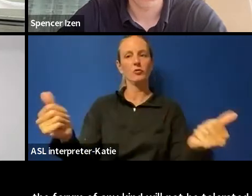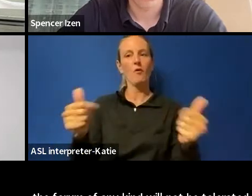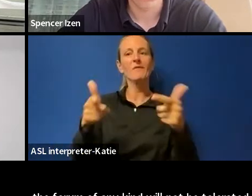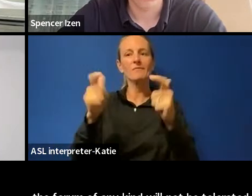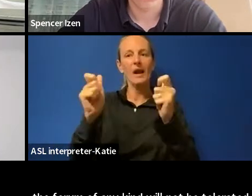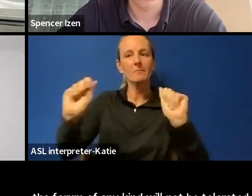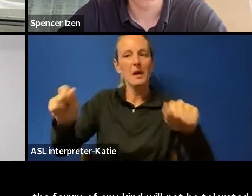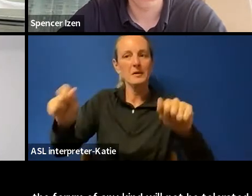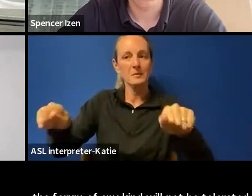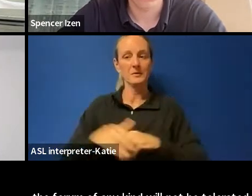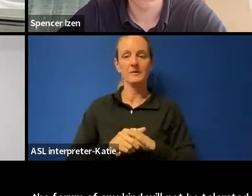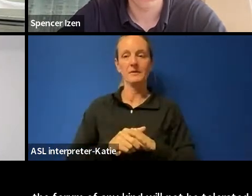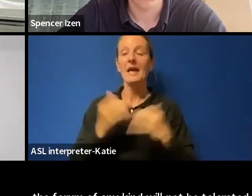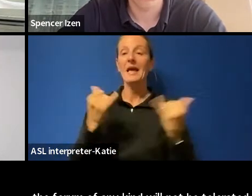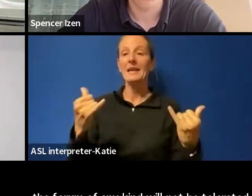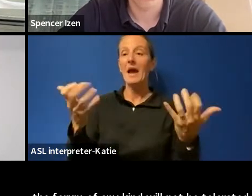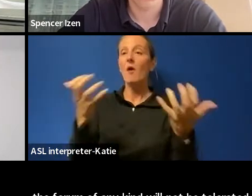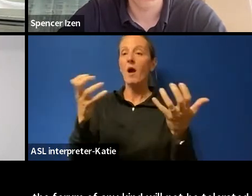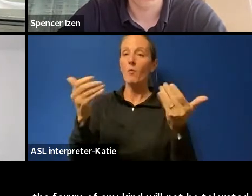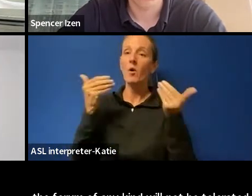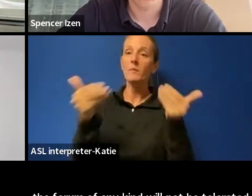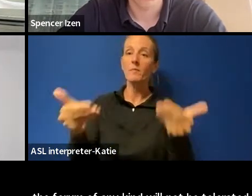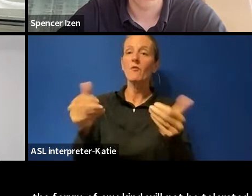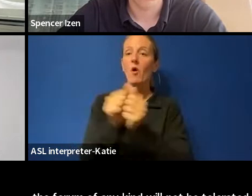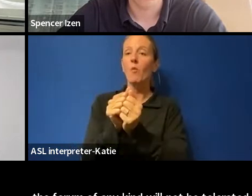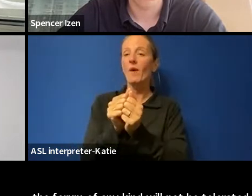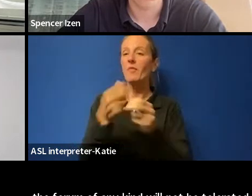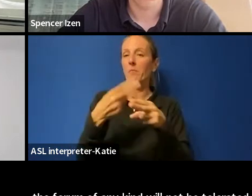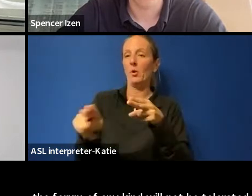I'd now like to move on to some brief opening remarks.